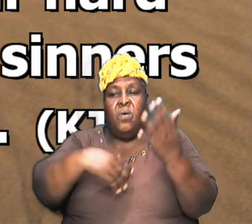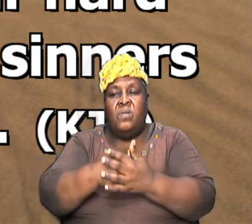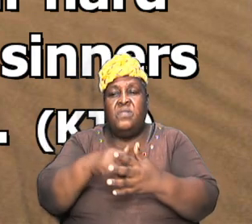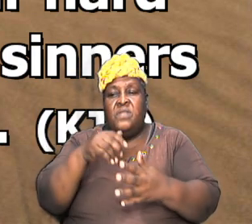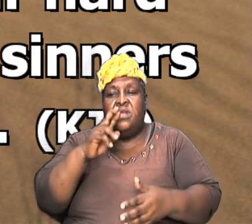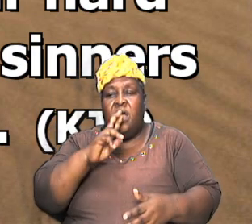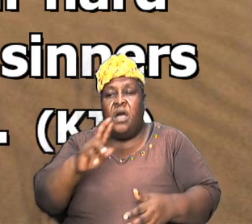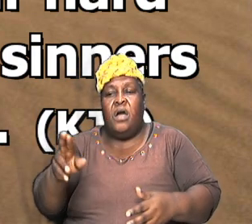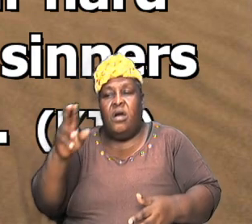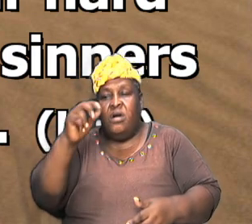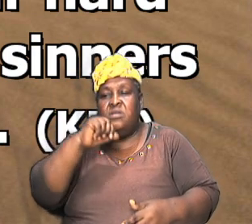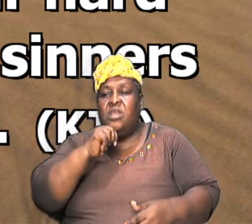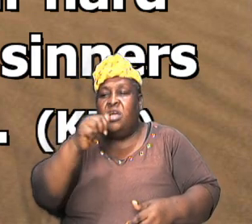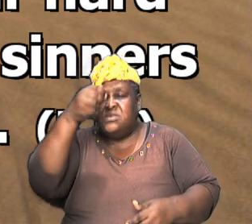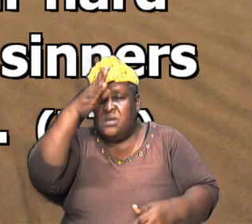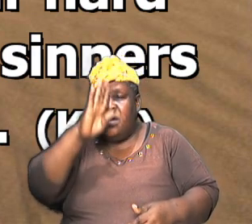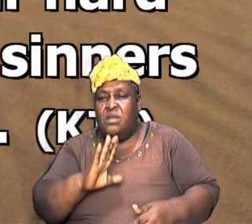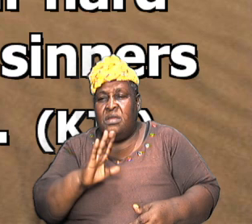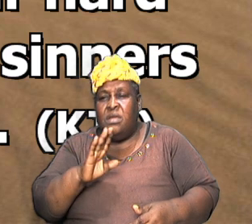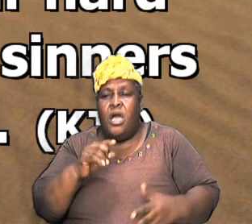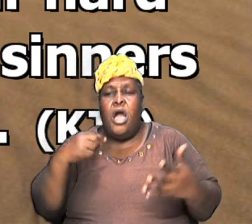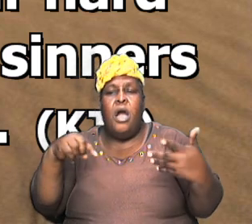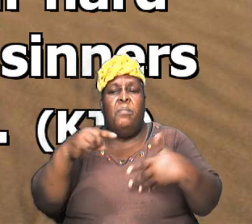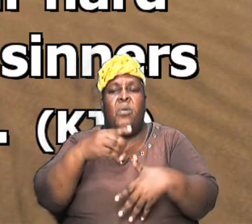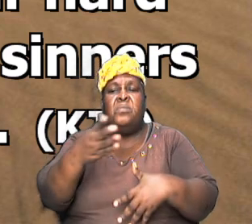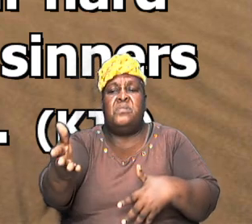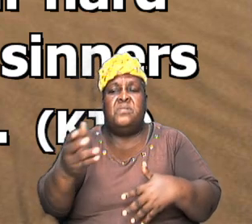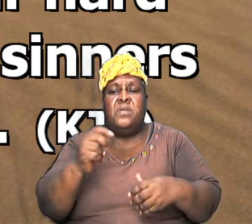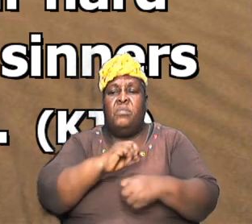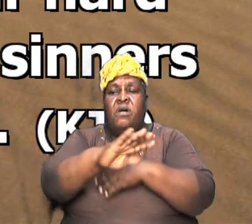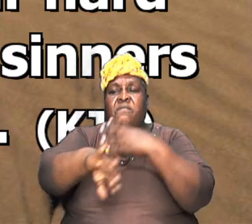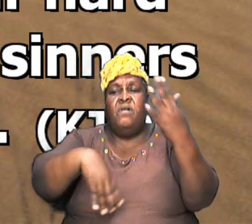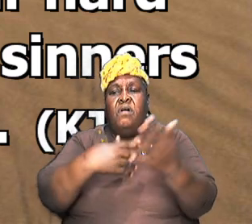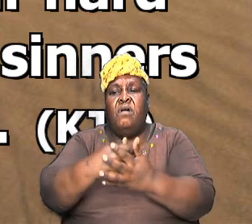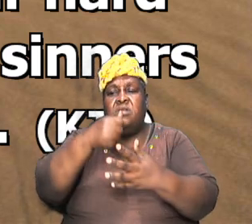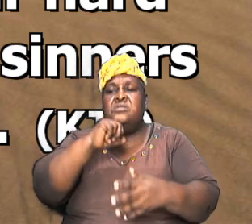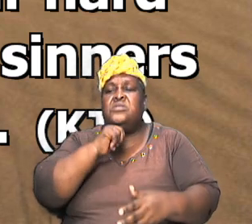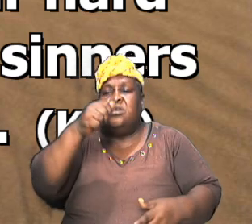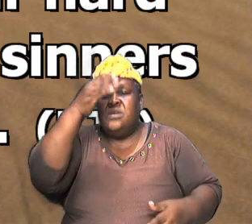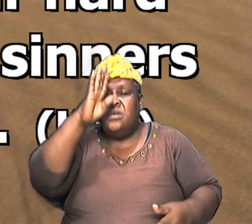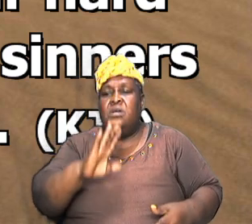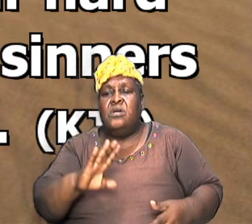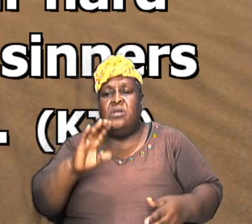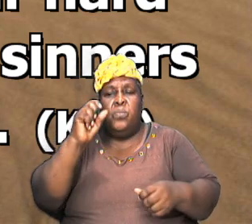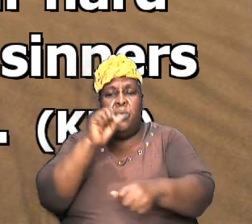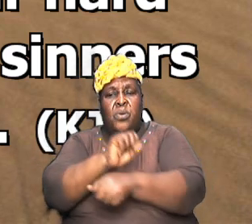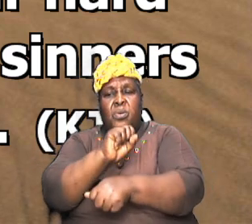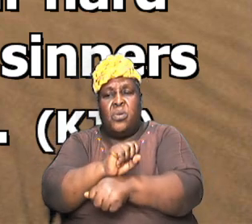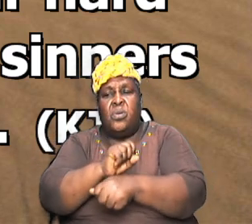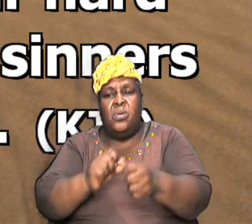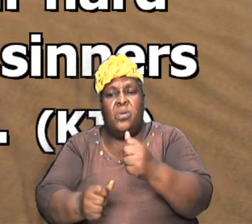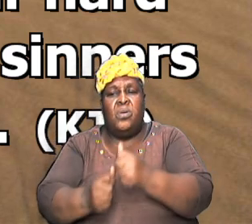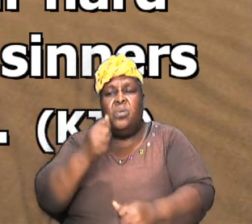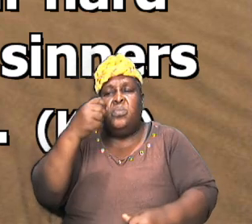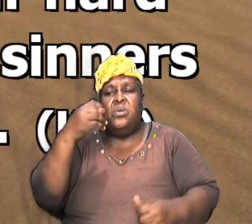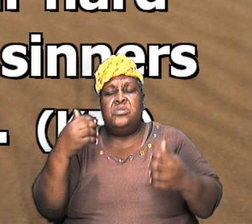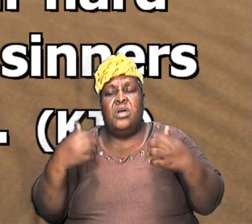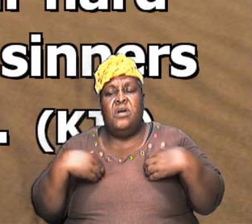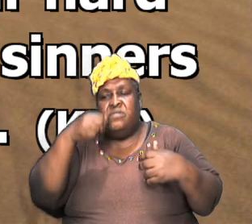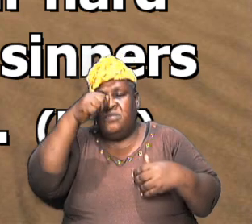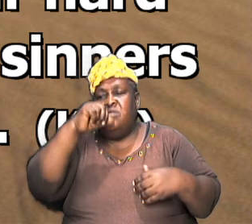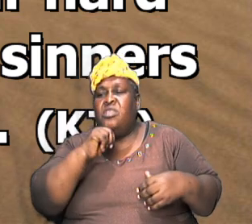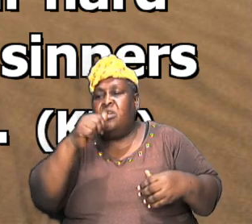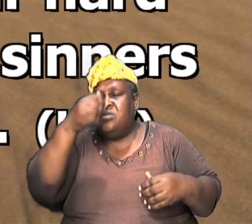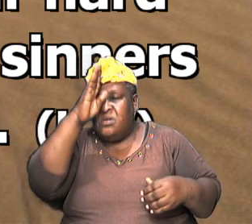all that are ungodly among them of all their ungodly deeds which they have ungodly